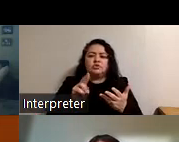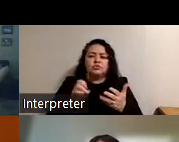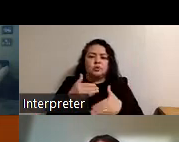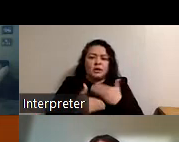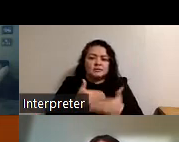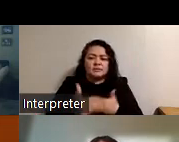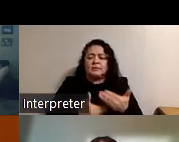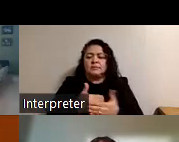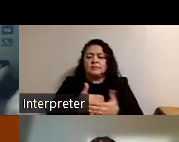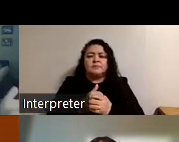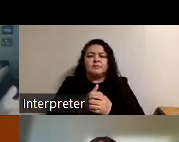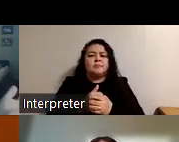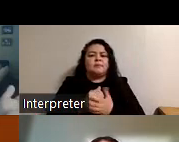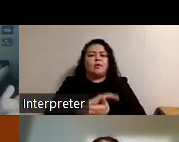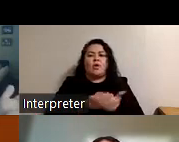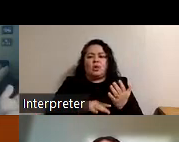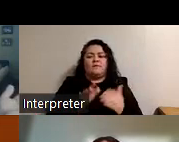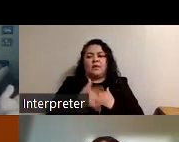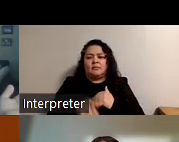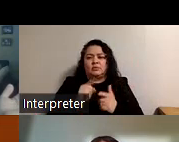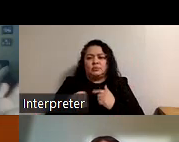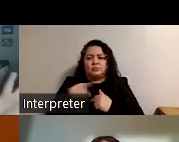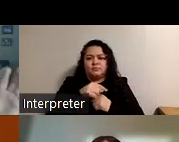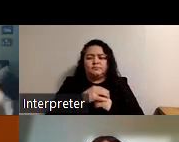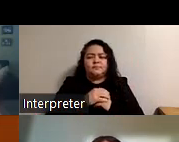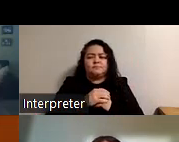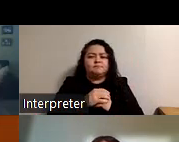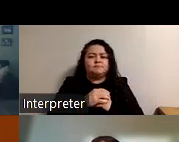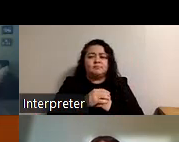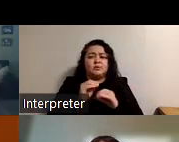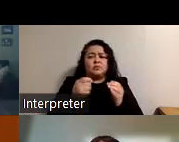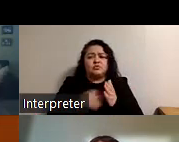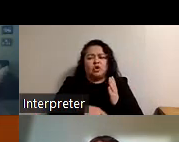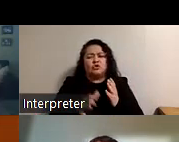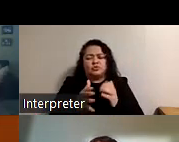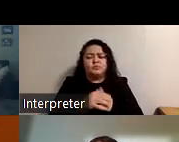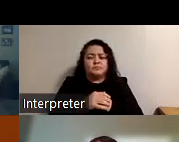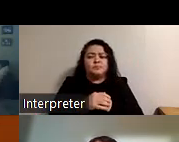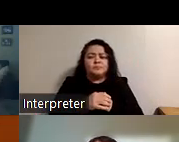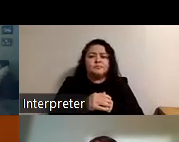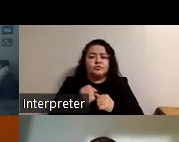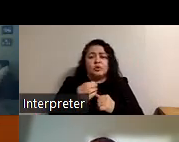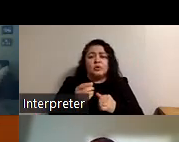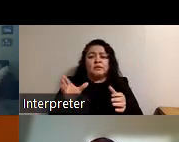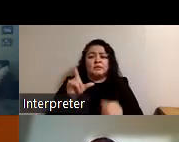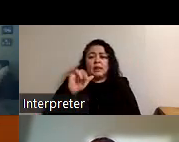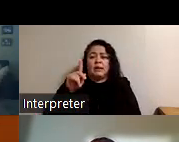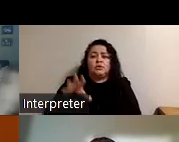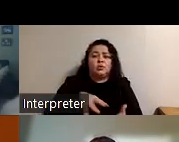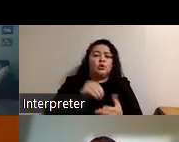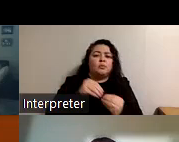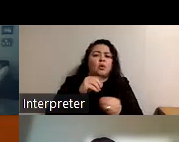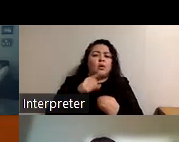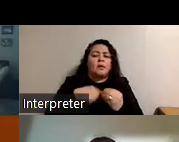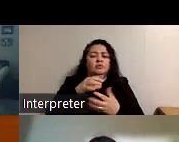um those are all available to you sort of at no charge so this is a link where you can learn more about those